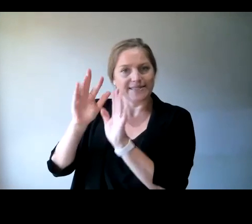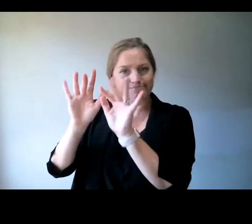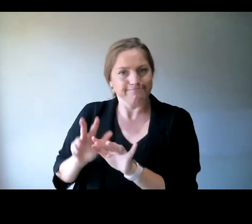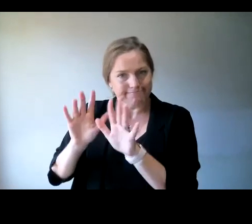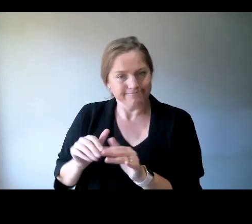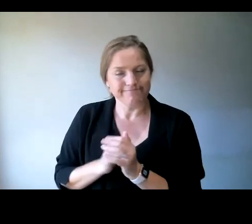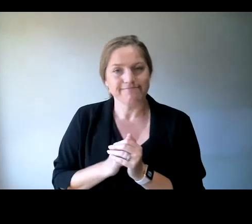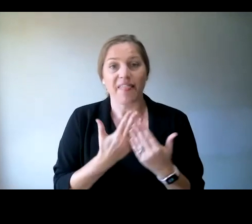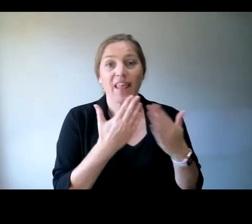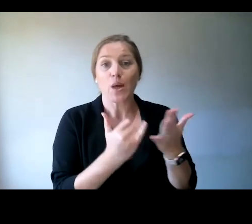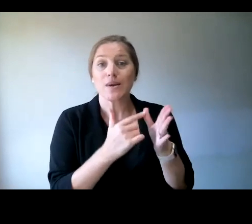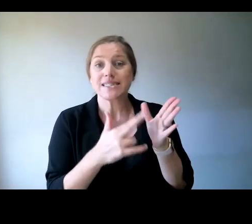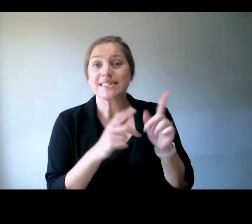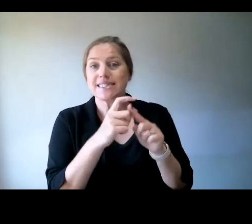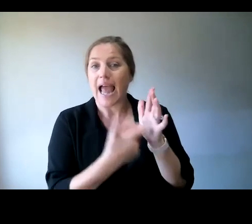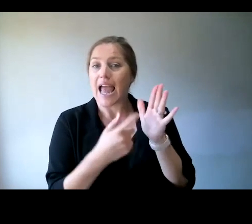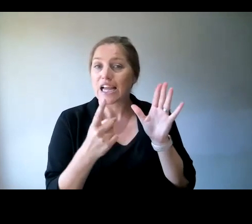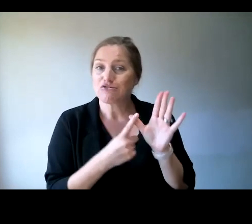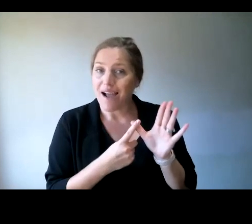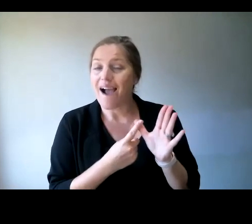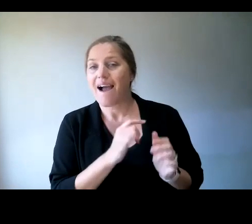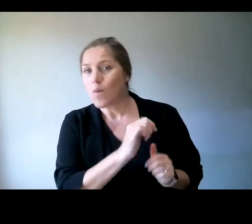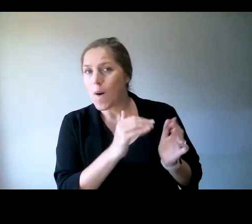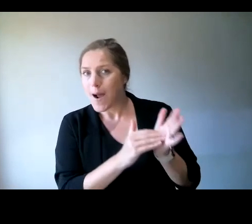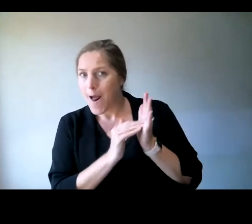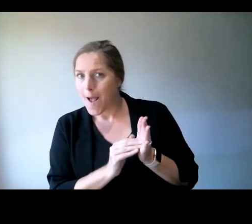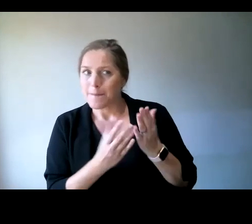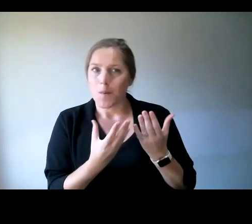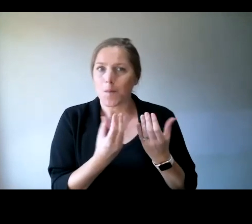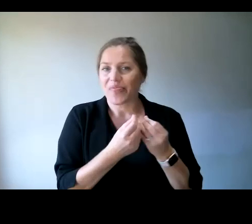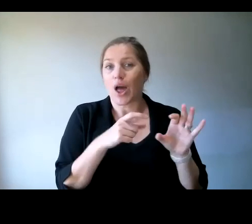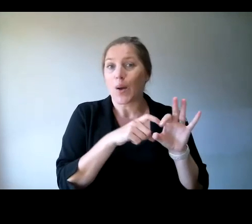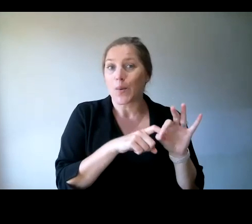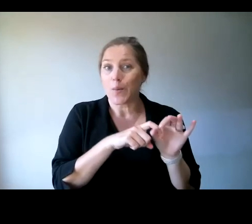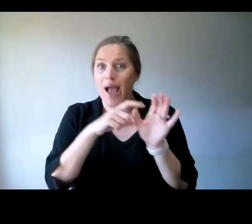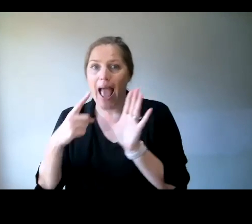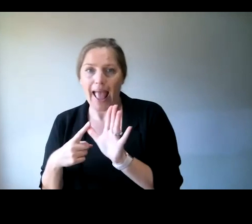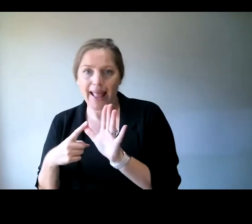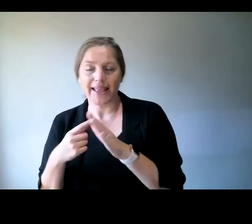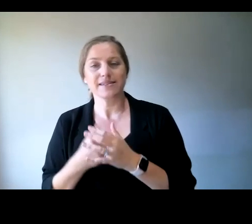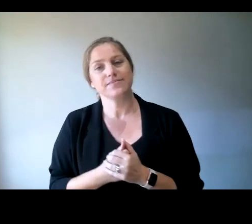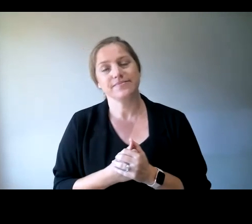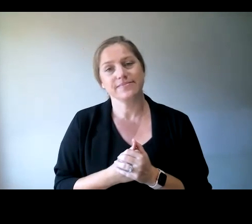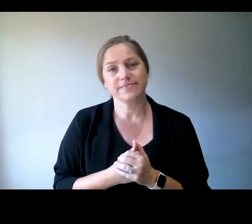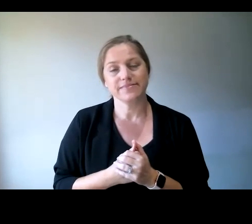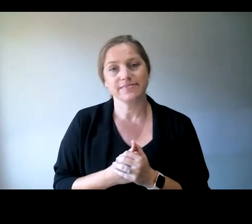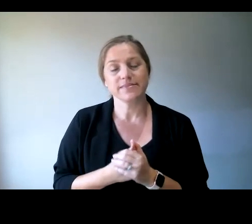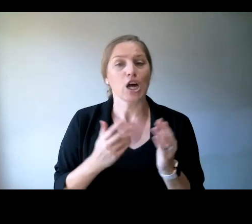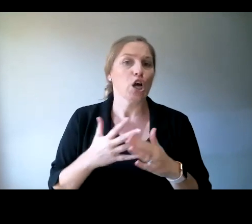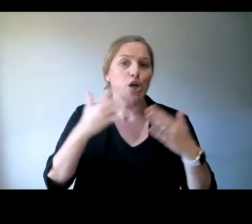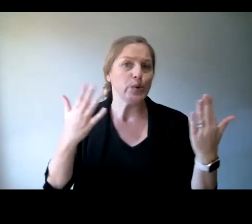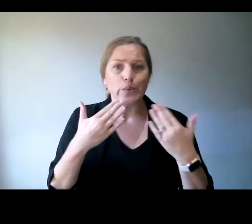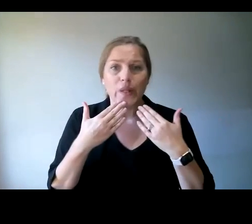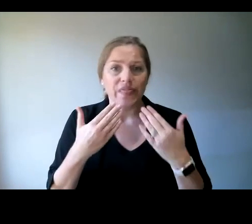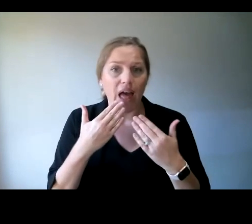South from Australian Association of Gerontology for helping with fielding questions from the chats. And a huge thanks